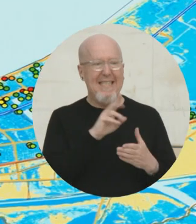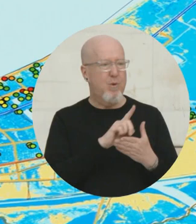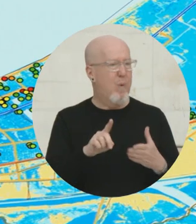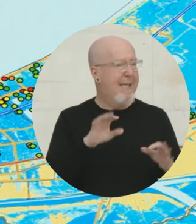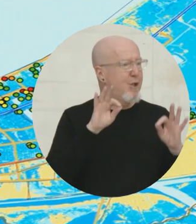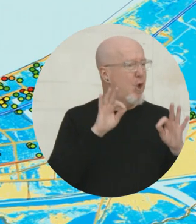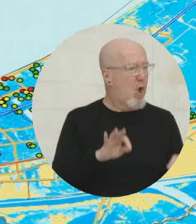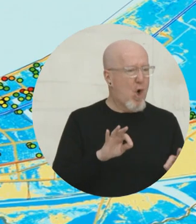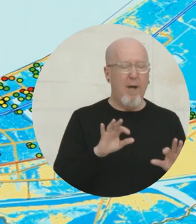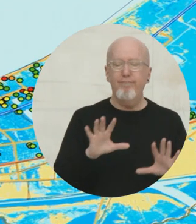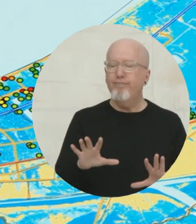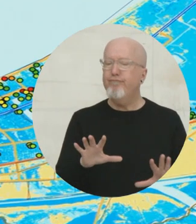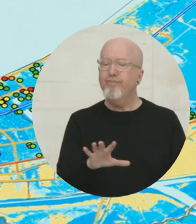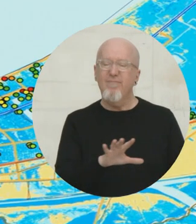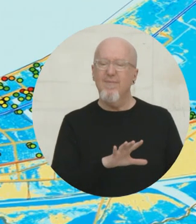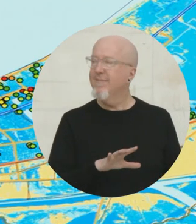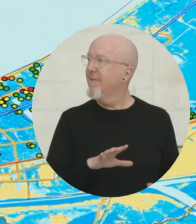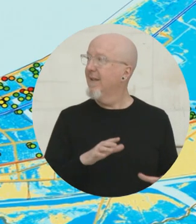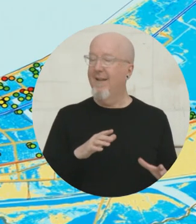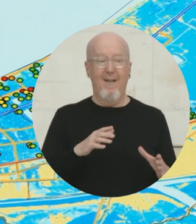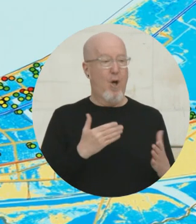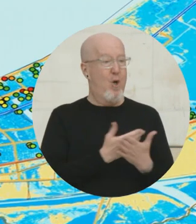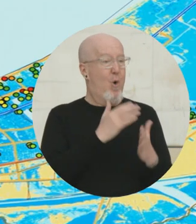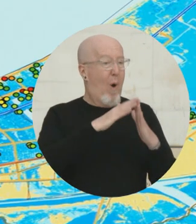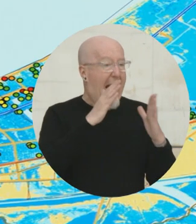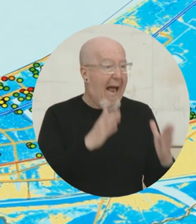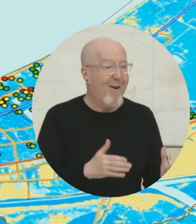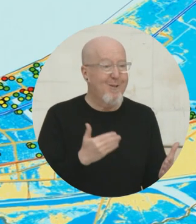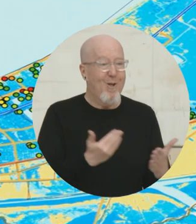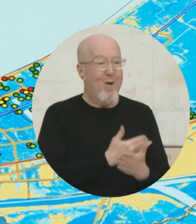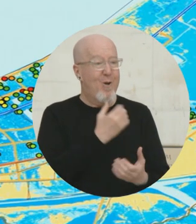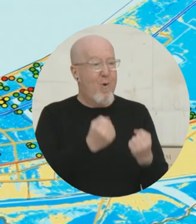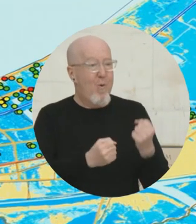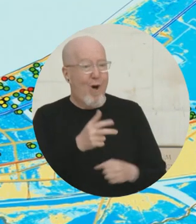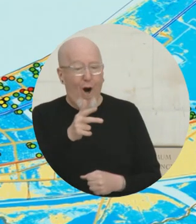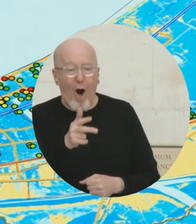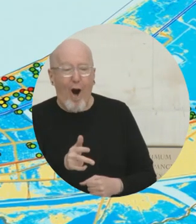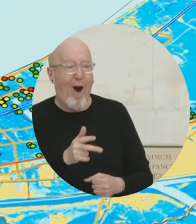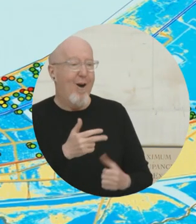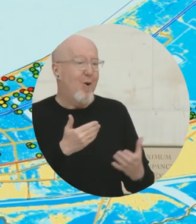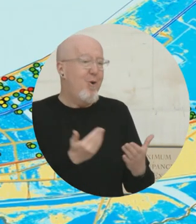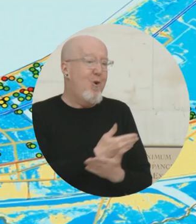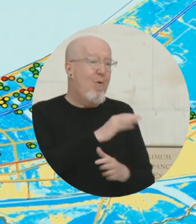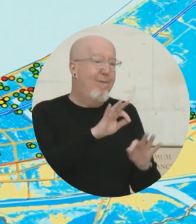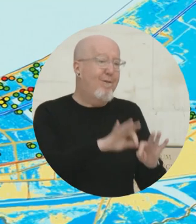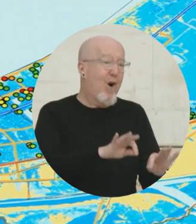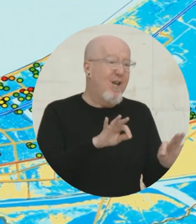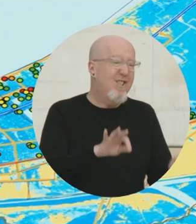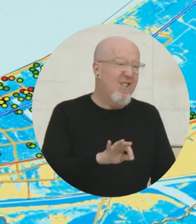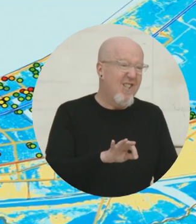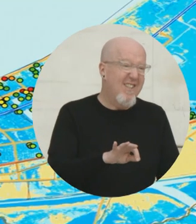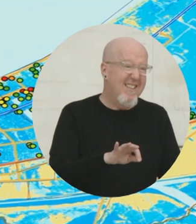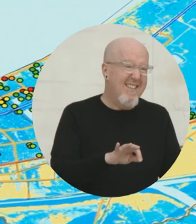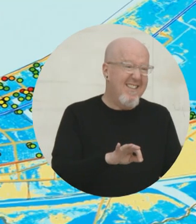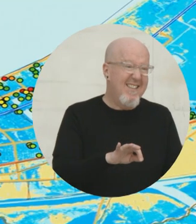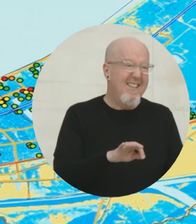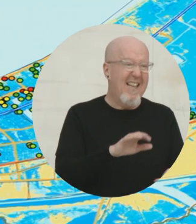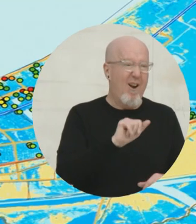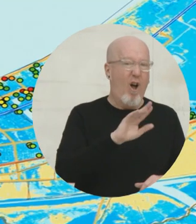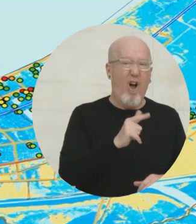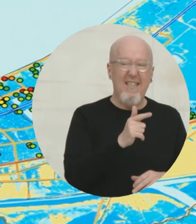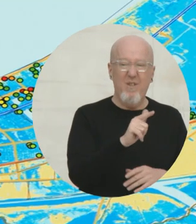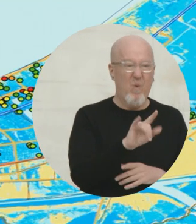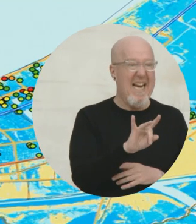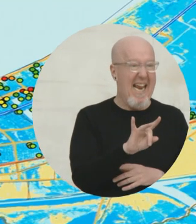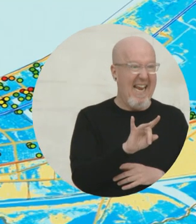in New Orleans. We had a new house, a new car, filled our home with furniture. And then, of course, on the 28th of August, we